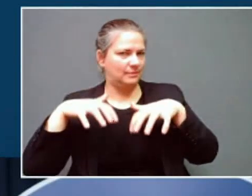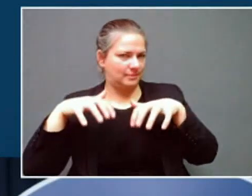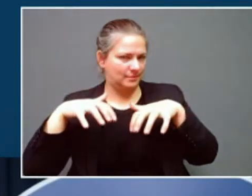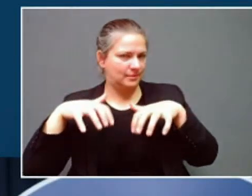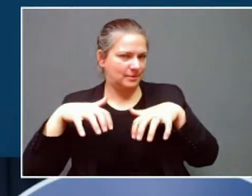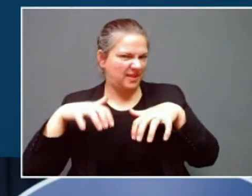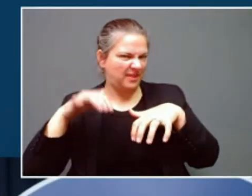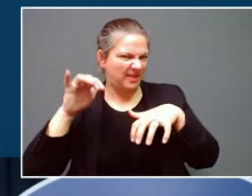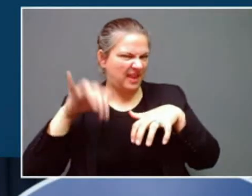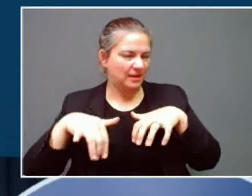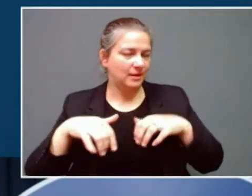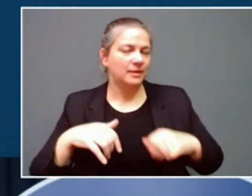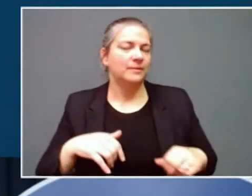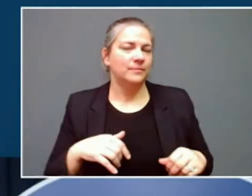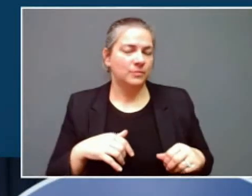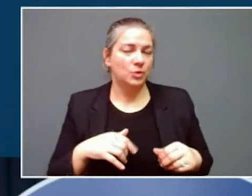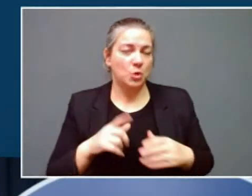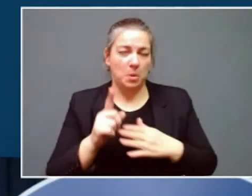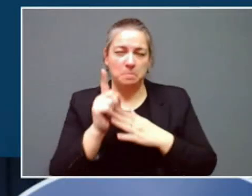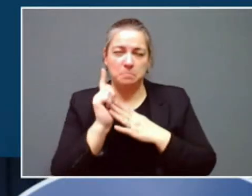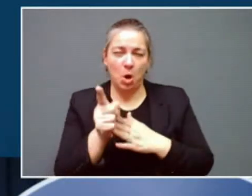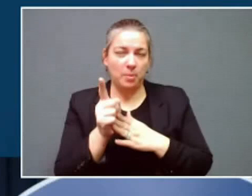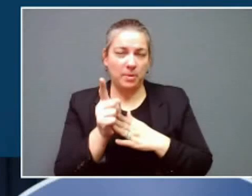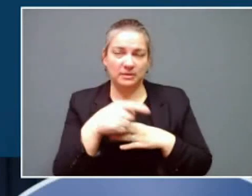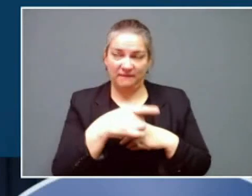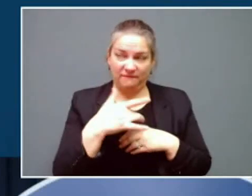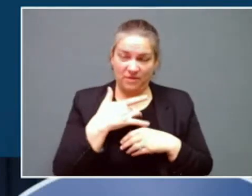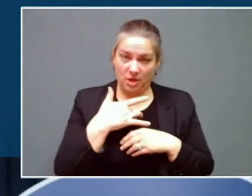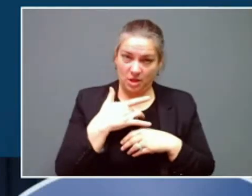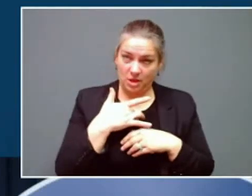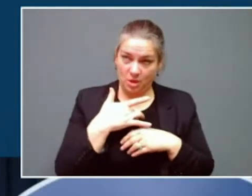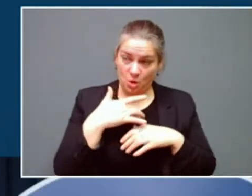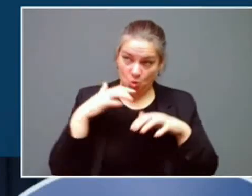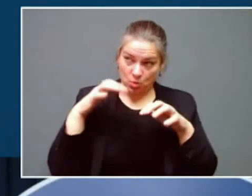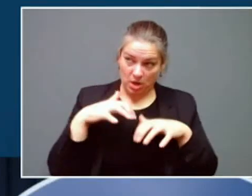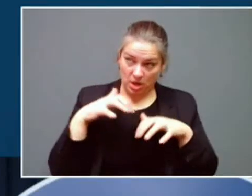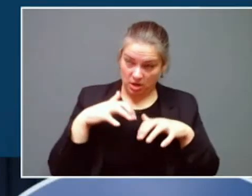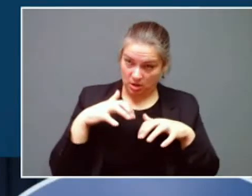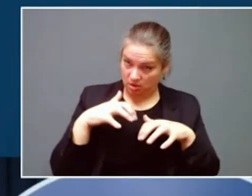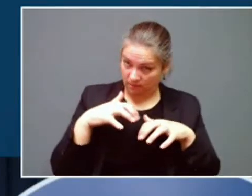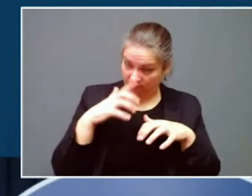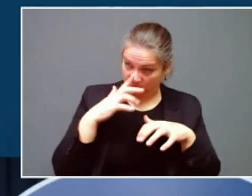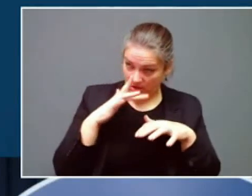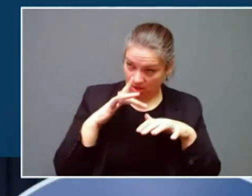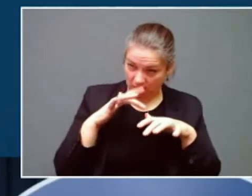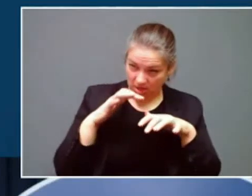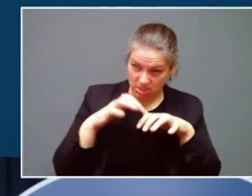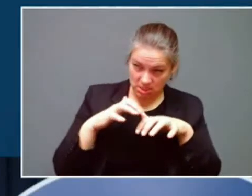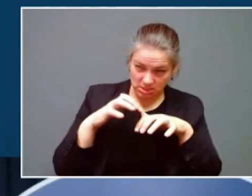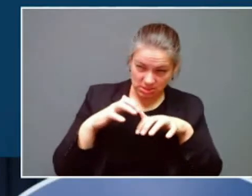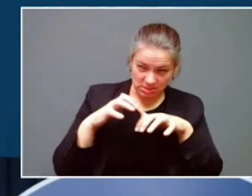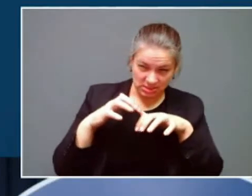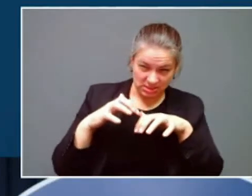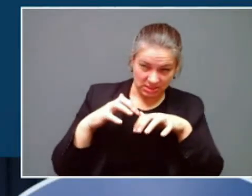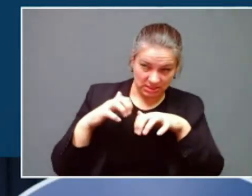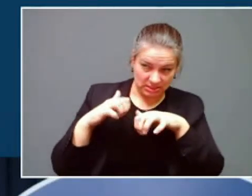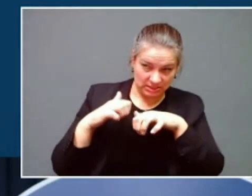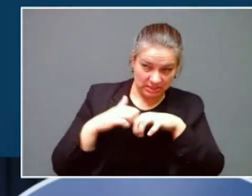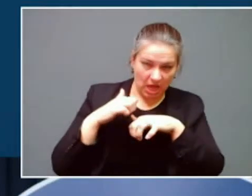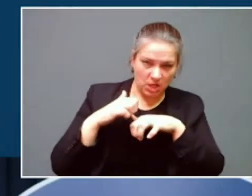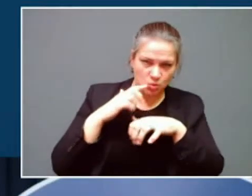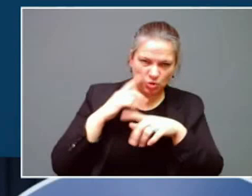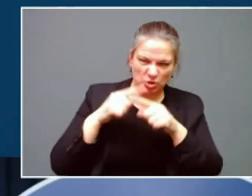So at the moment that they believe that it's not going to be washed out, that it's solid enough, they'll be out there. Now, how fast they can do it